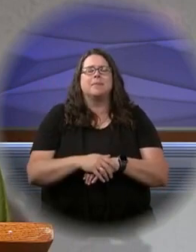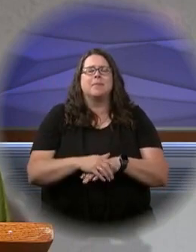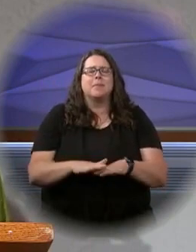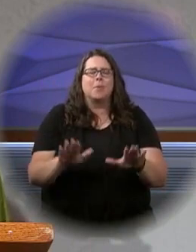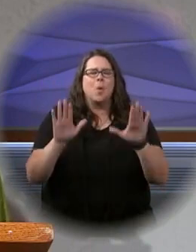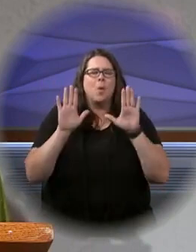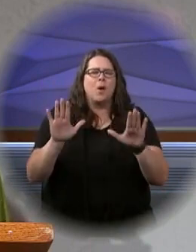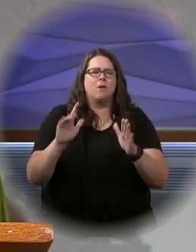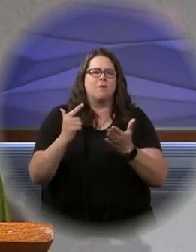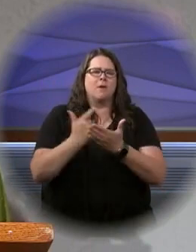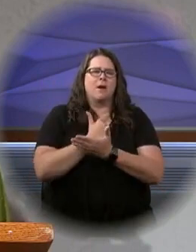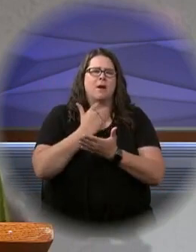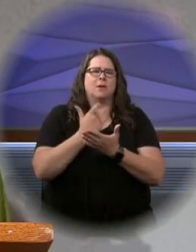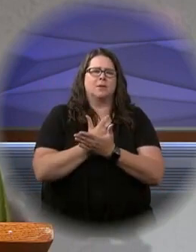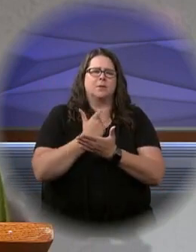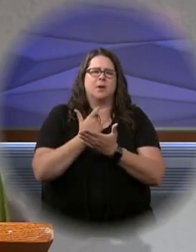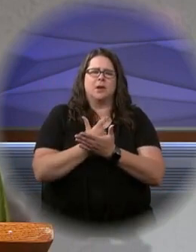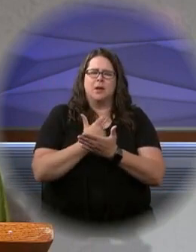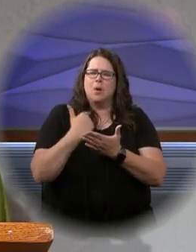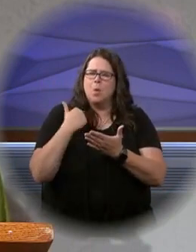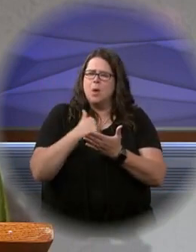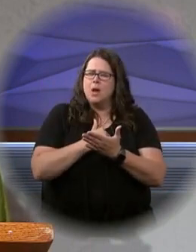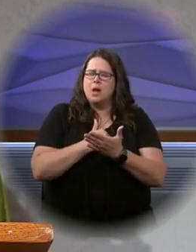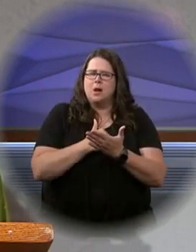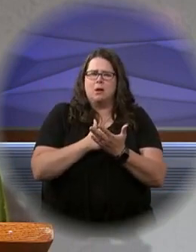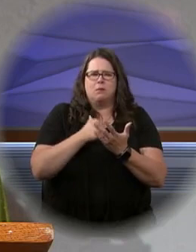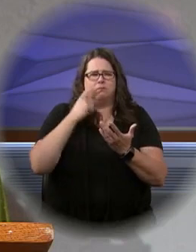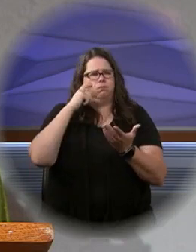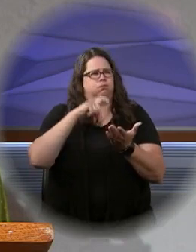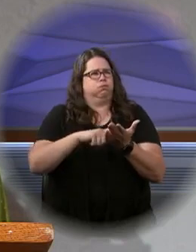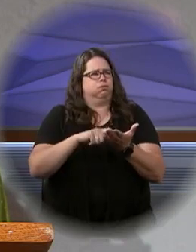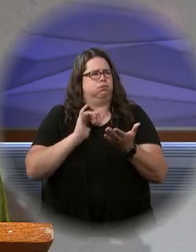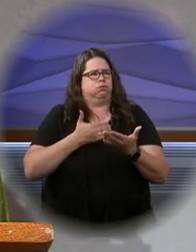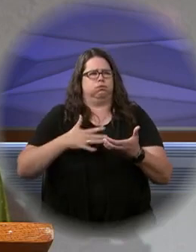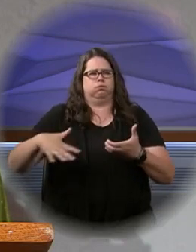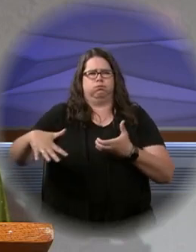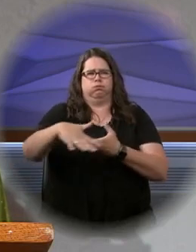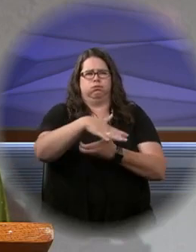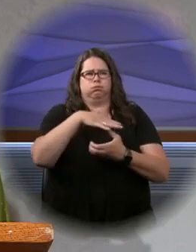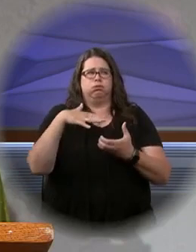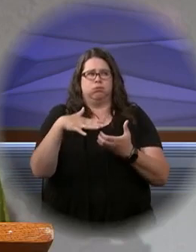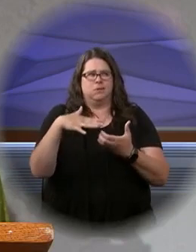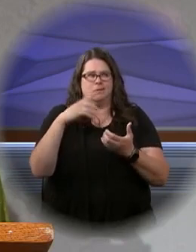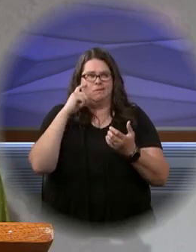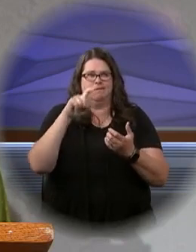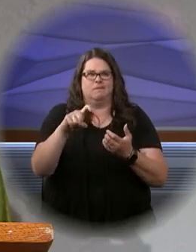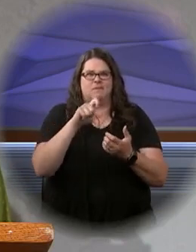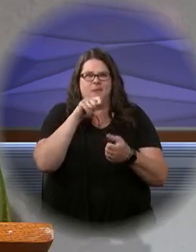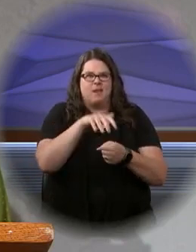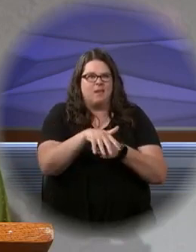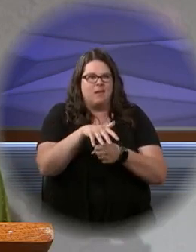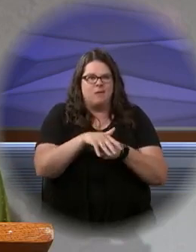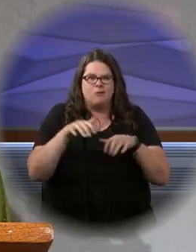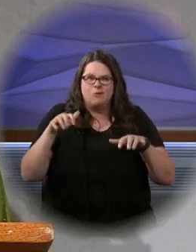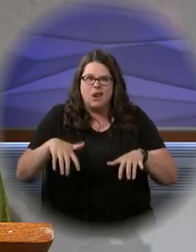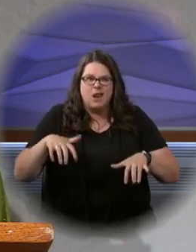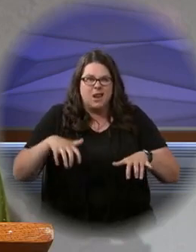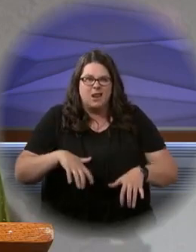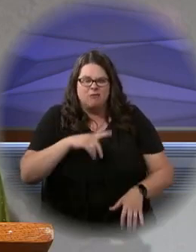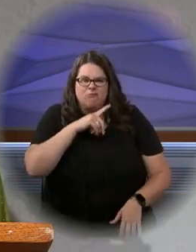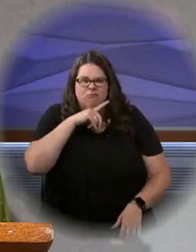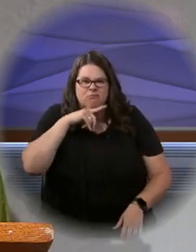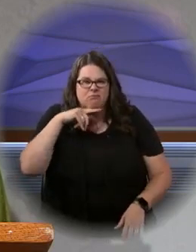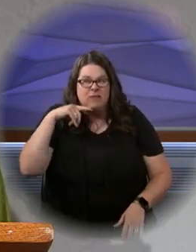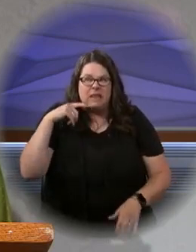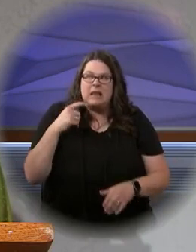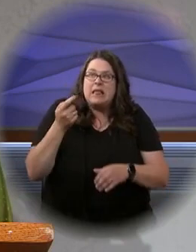rather wonderful Gospel that we are so aware of in our area of the effects of the drought, but so grateful for